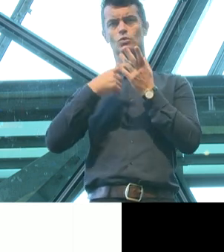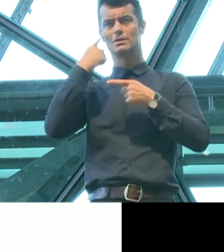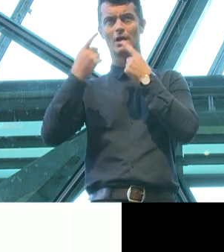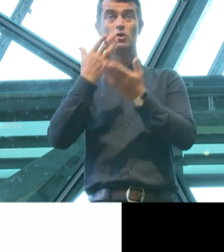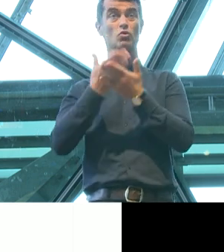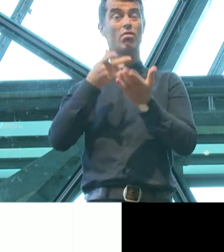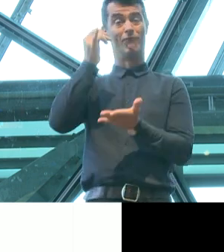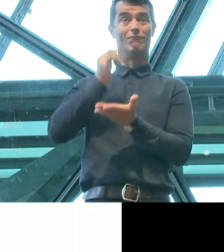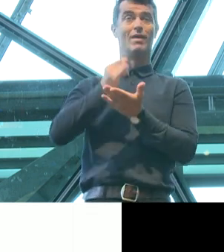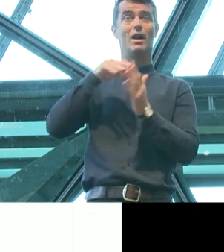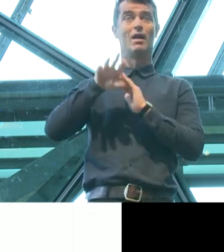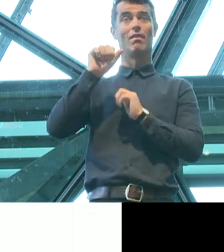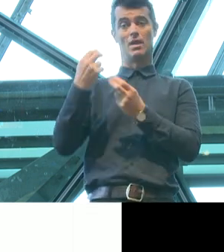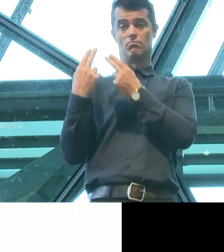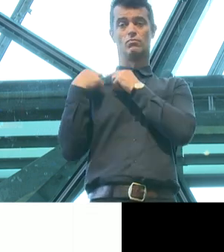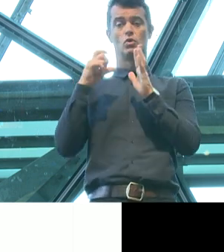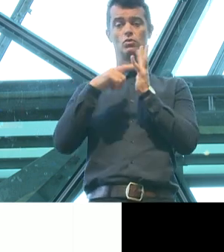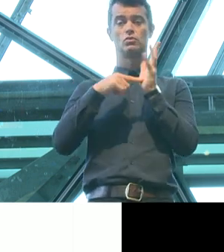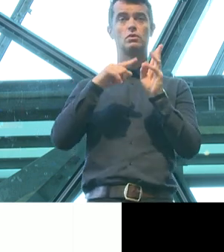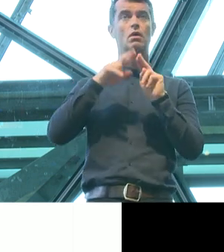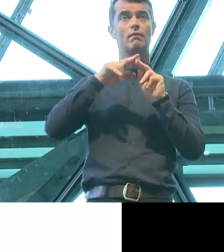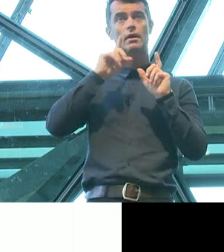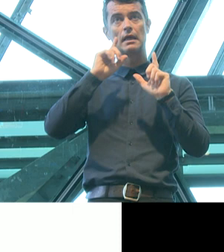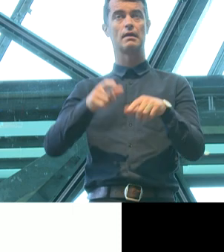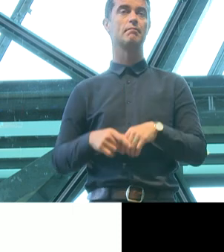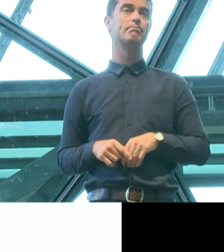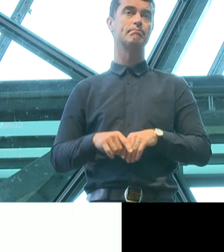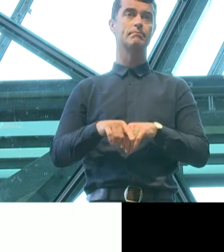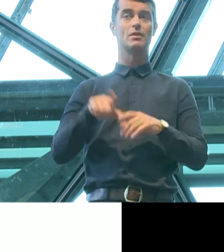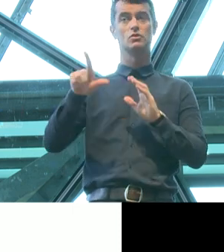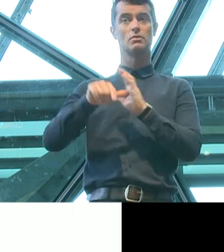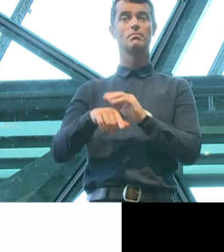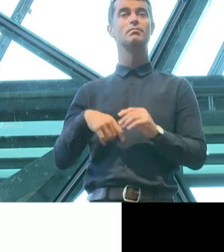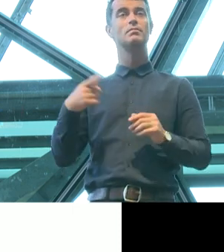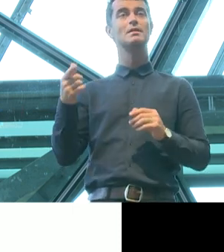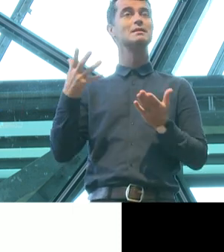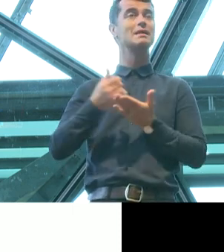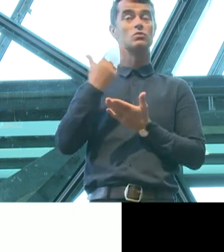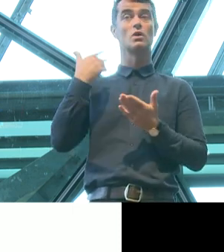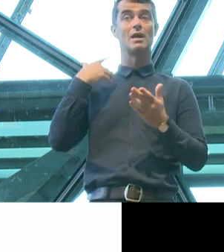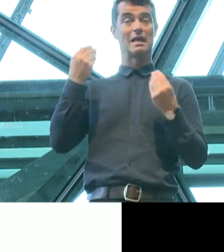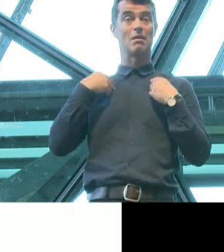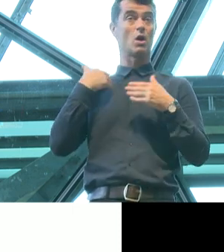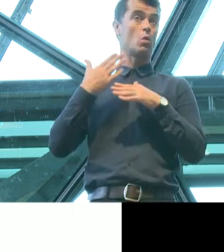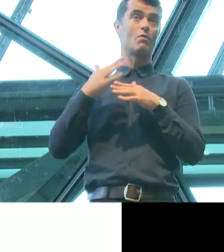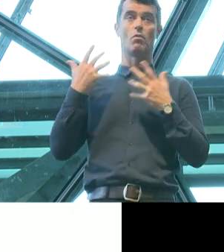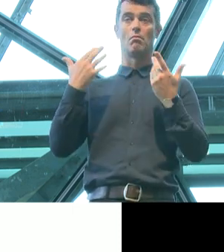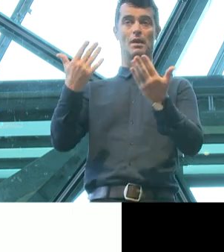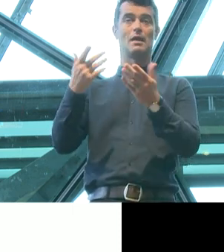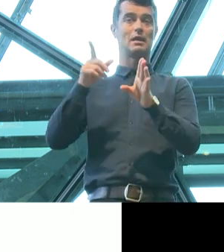period, and that the coverage of Safe Schools by News Limited, a company for which I actually worked for many happy years,